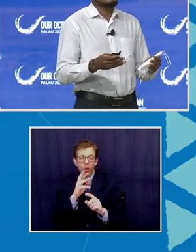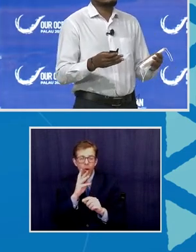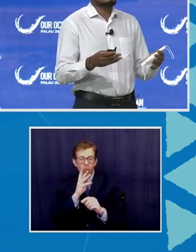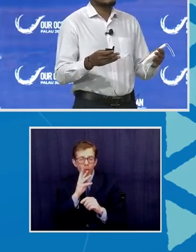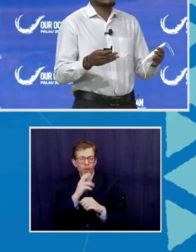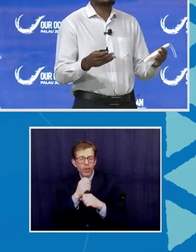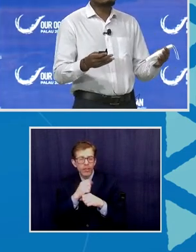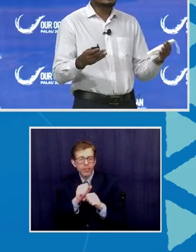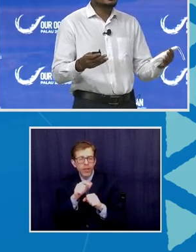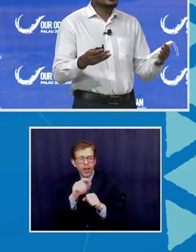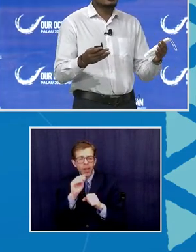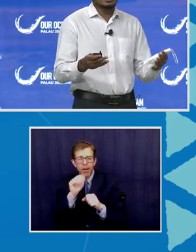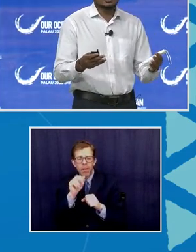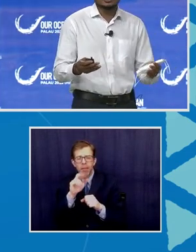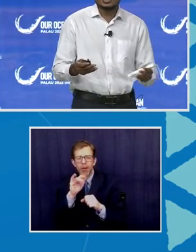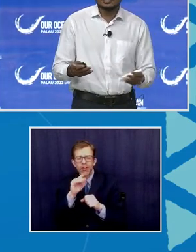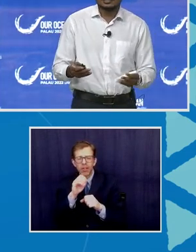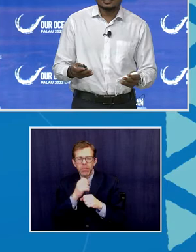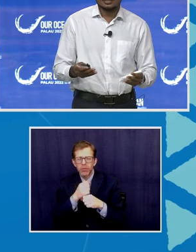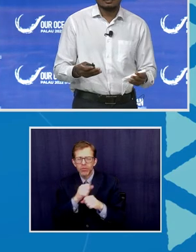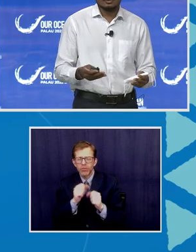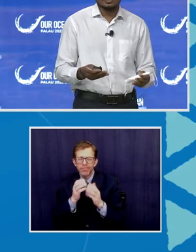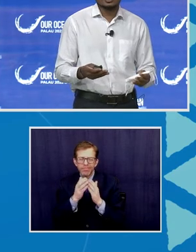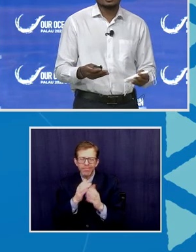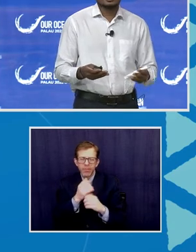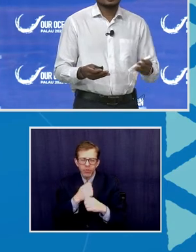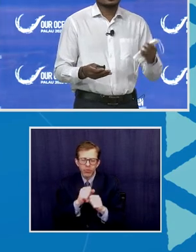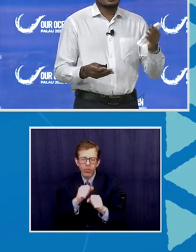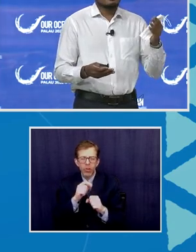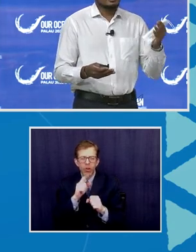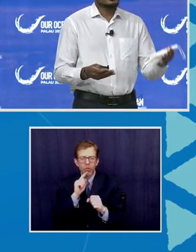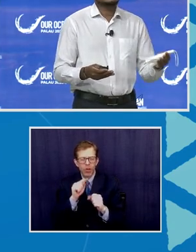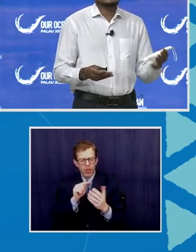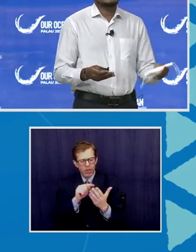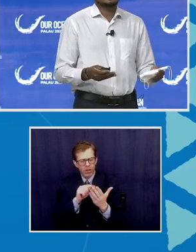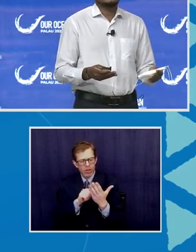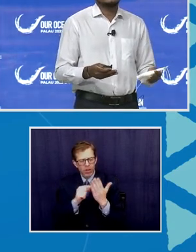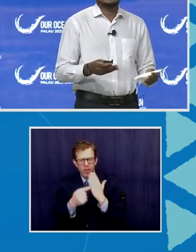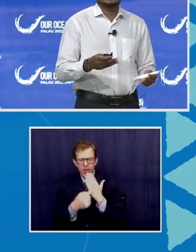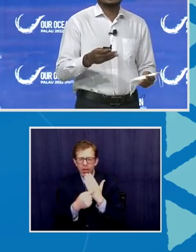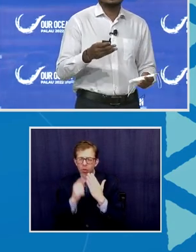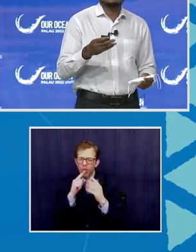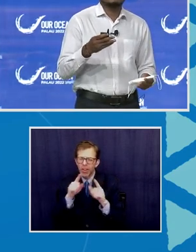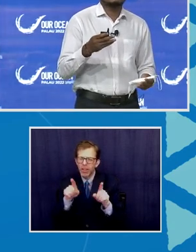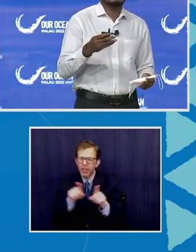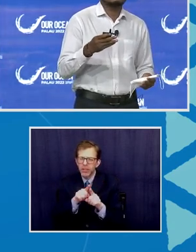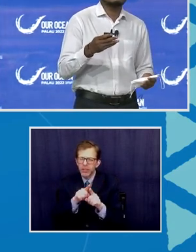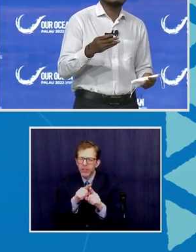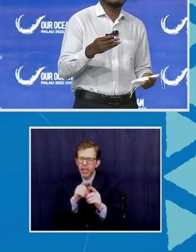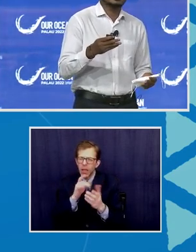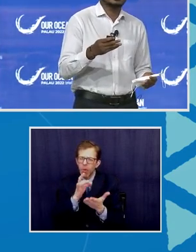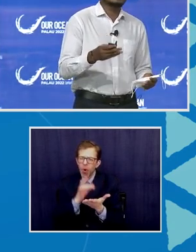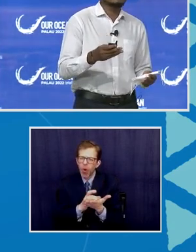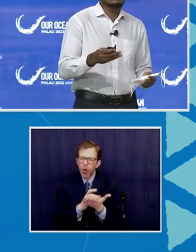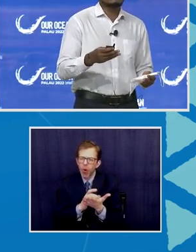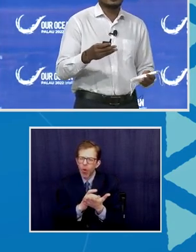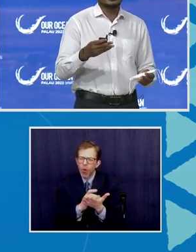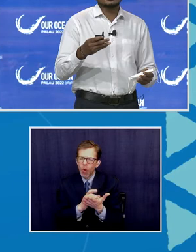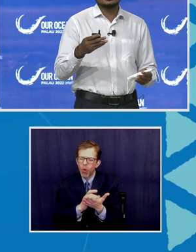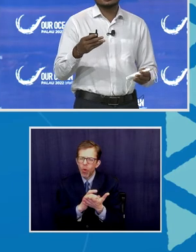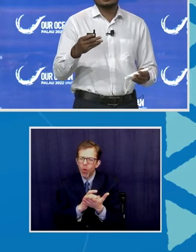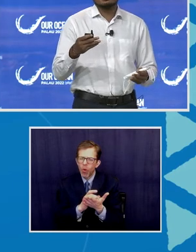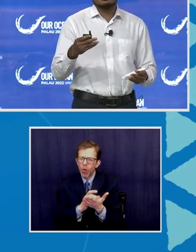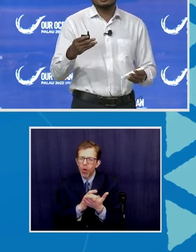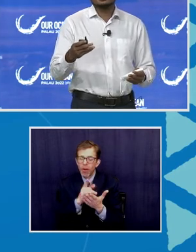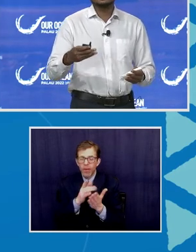basically are two sides of the same coin. Maritime security in a lot of